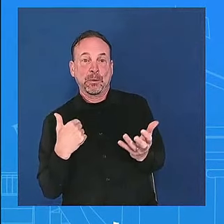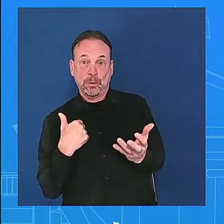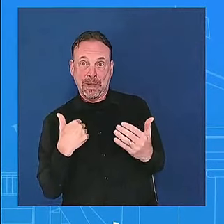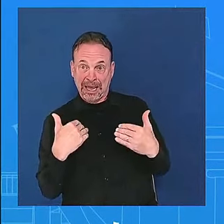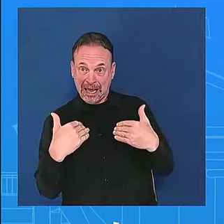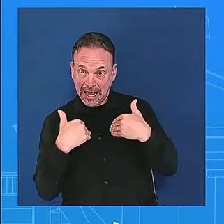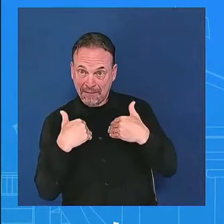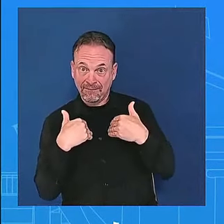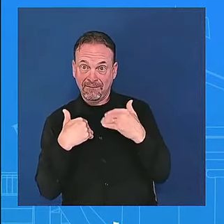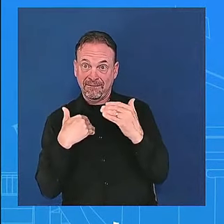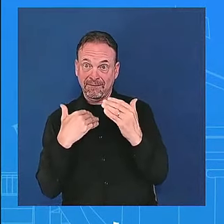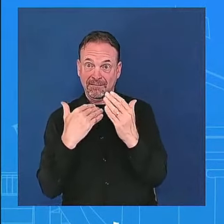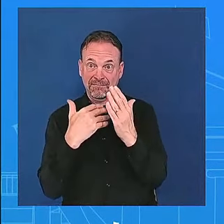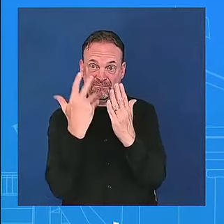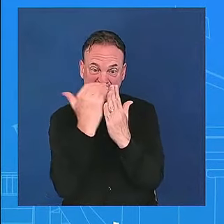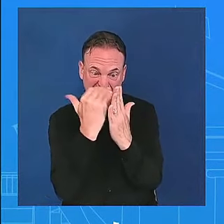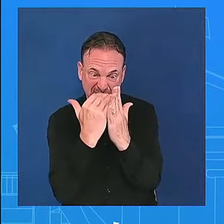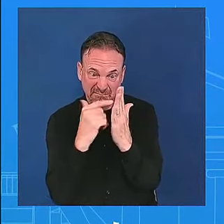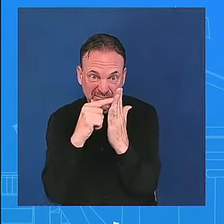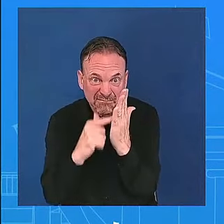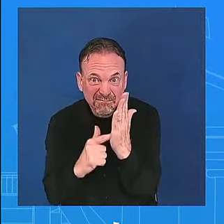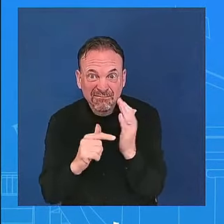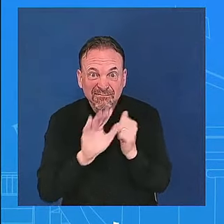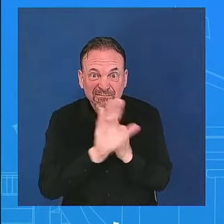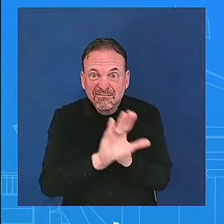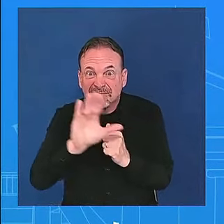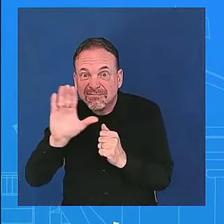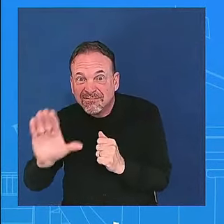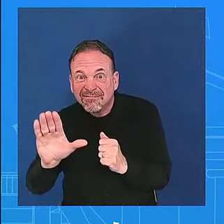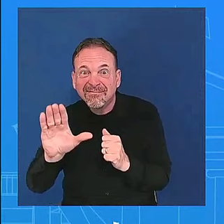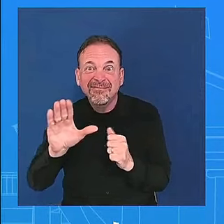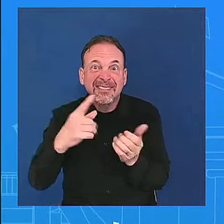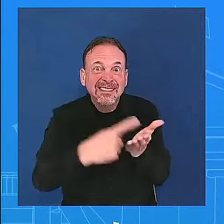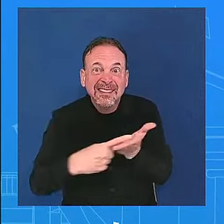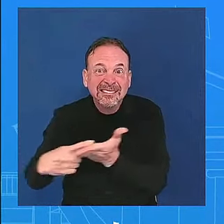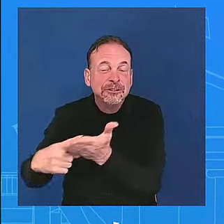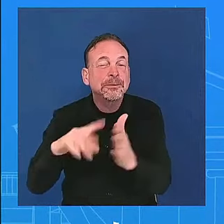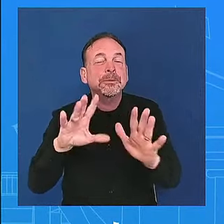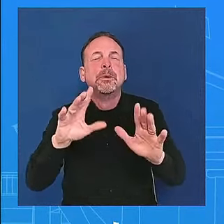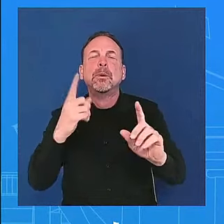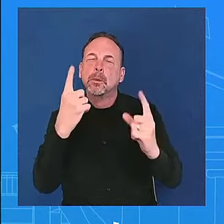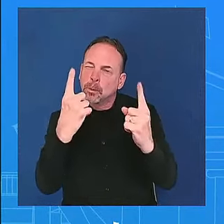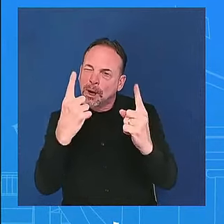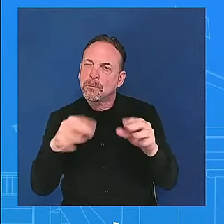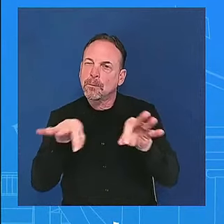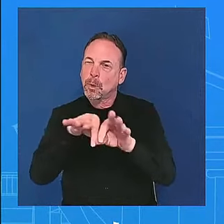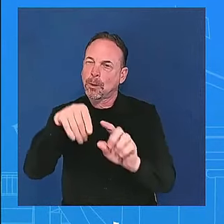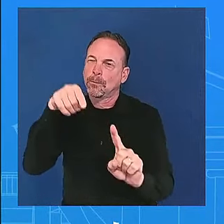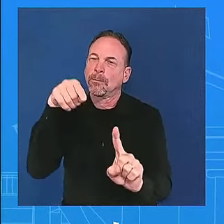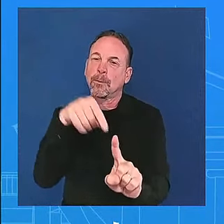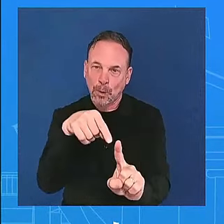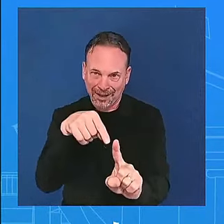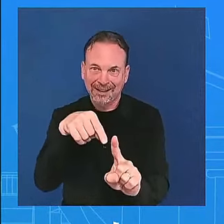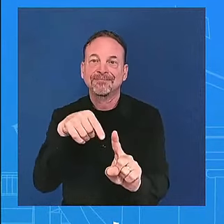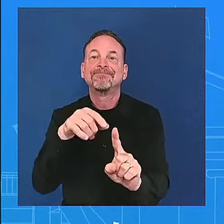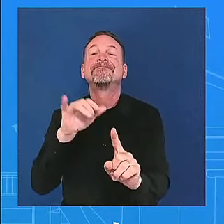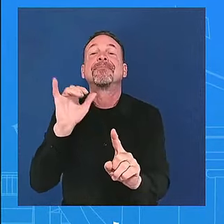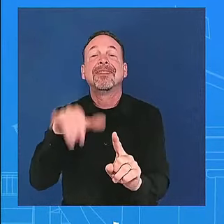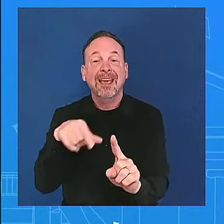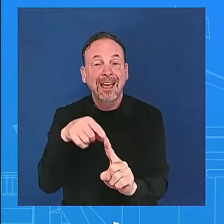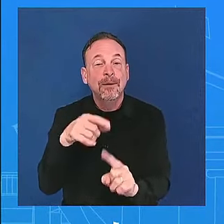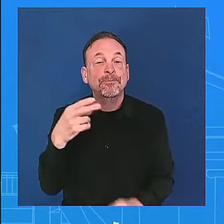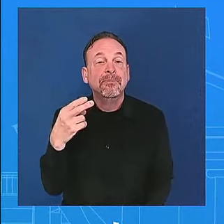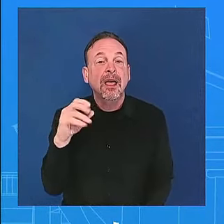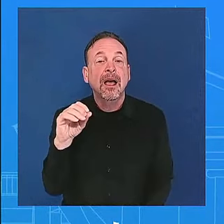this is one of obviously one of the main point of conversations that the president had uh with the prime minister uh the president understands